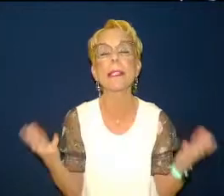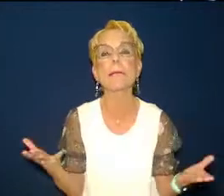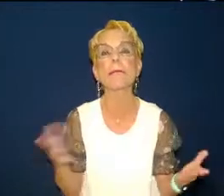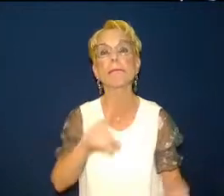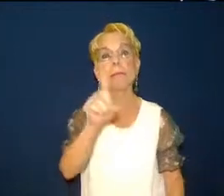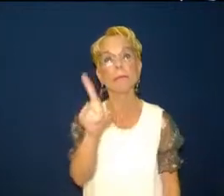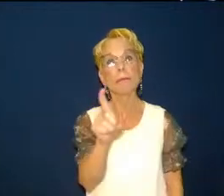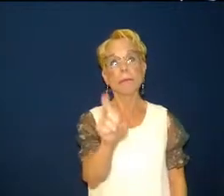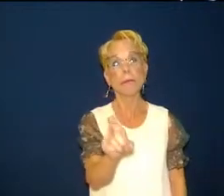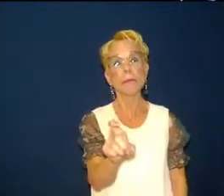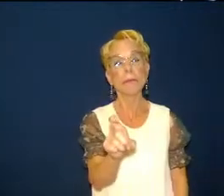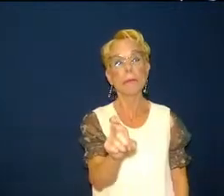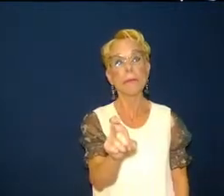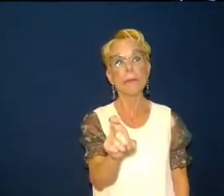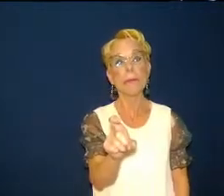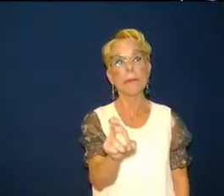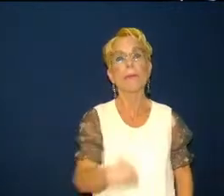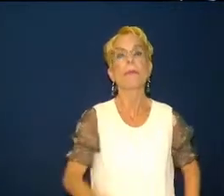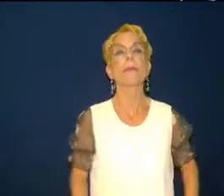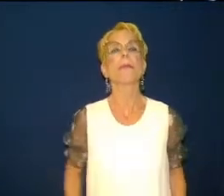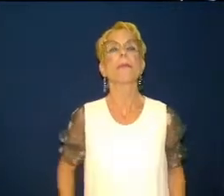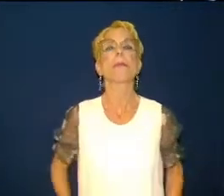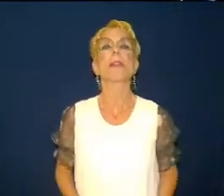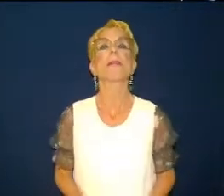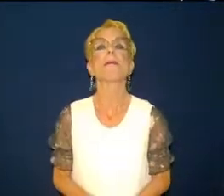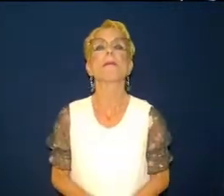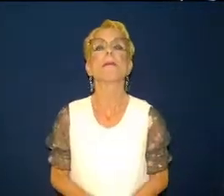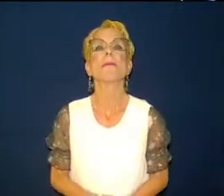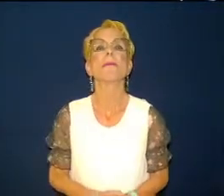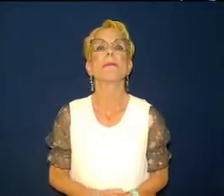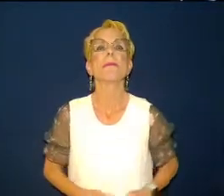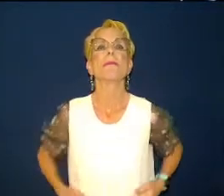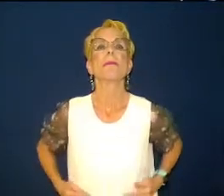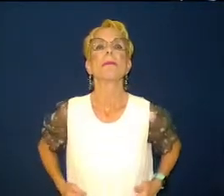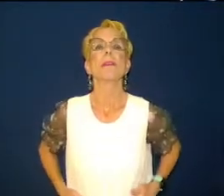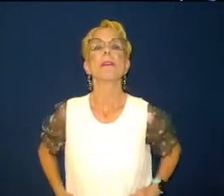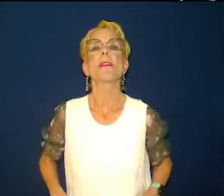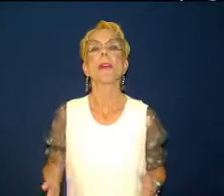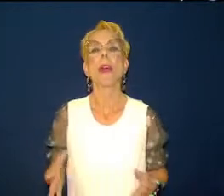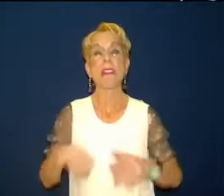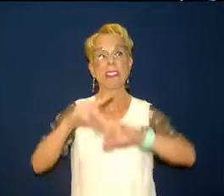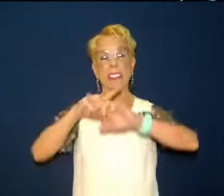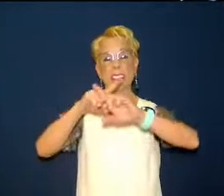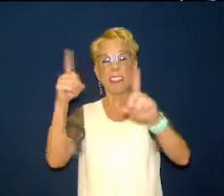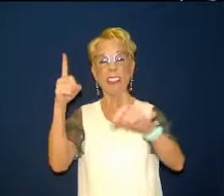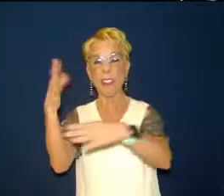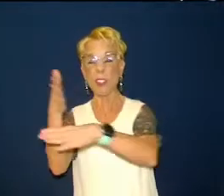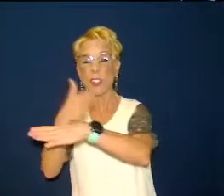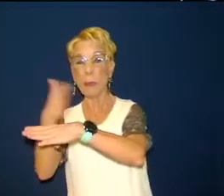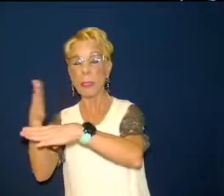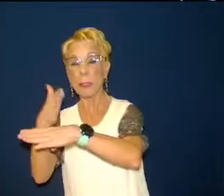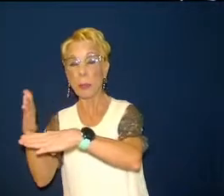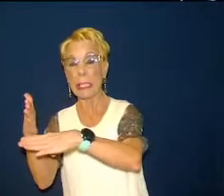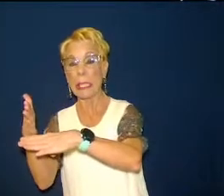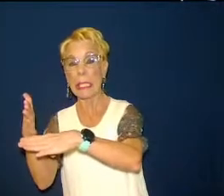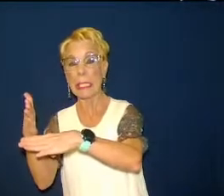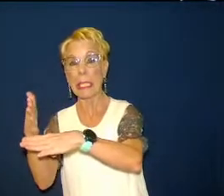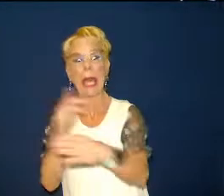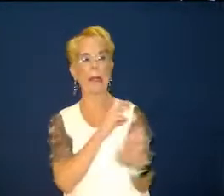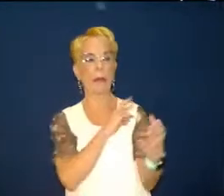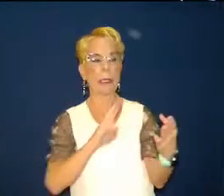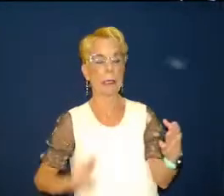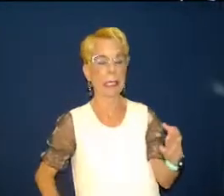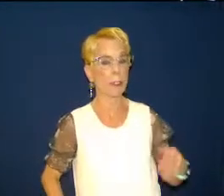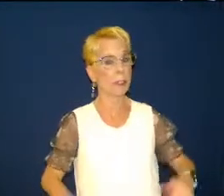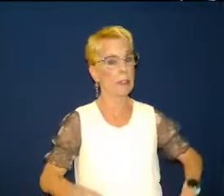am i just having a religious life or am i having a relationship with jesus christ man if you if i